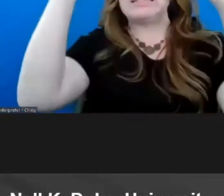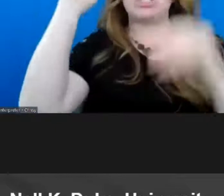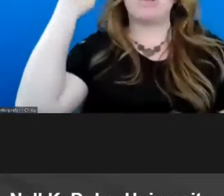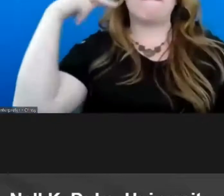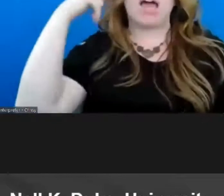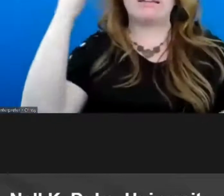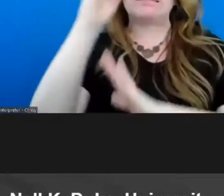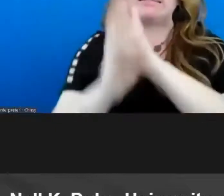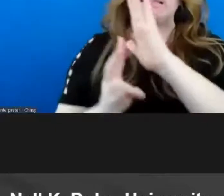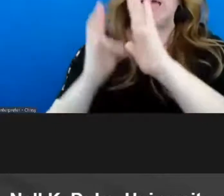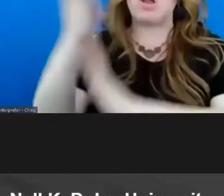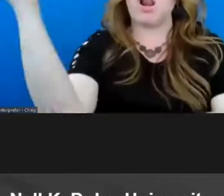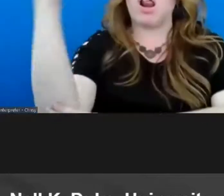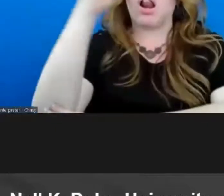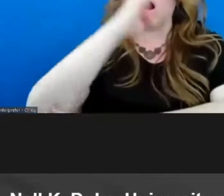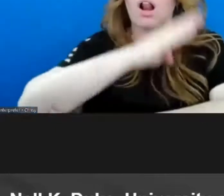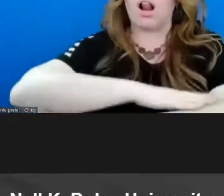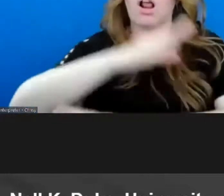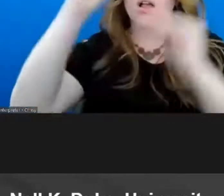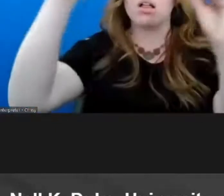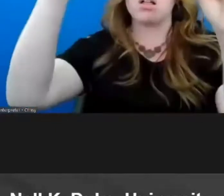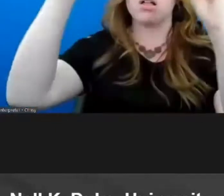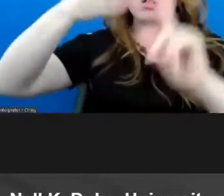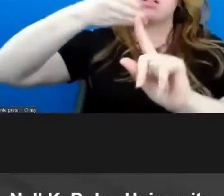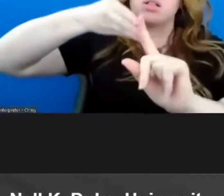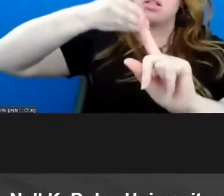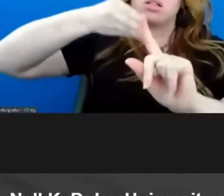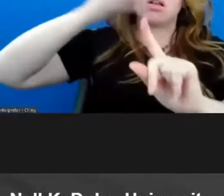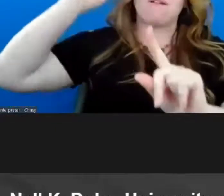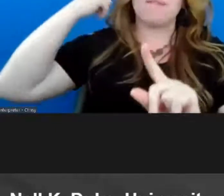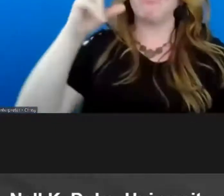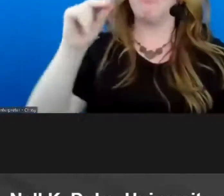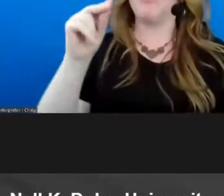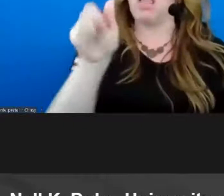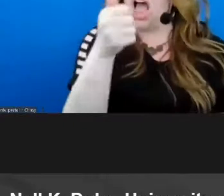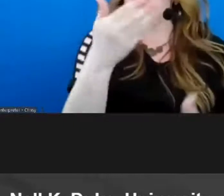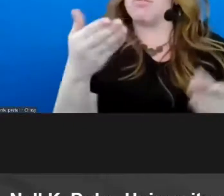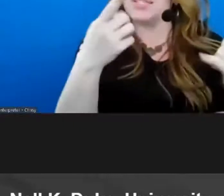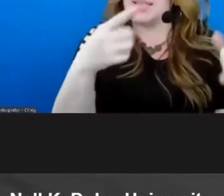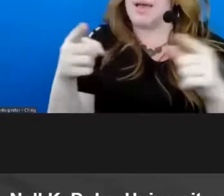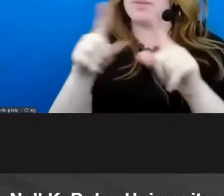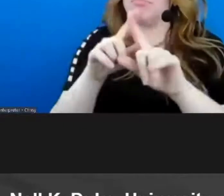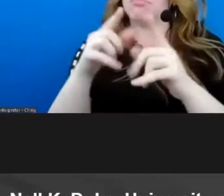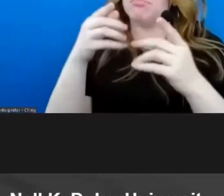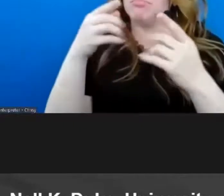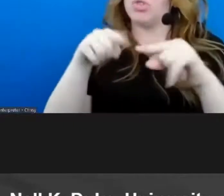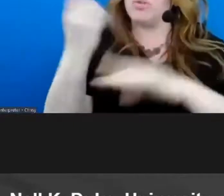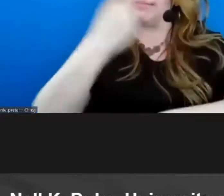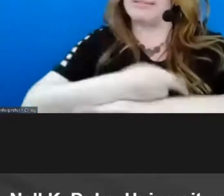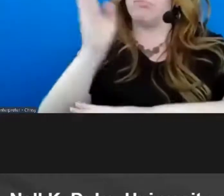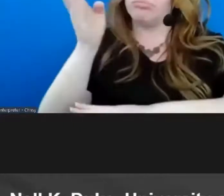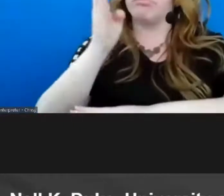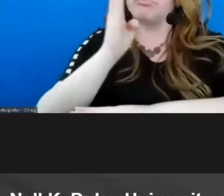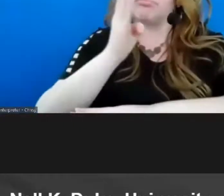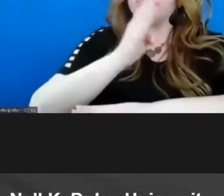so clearly other things are going to happen during that school day right and so um where there may